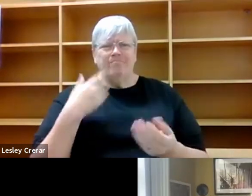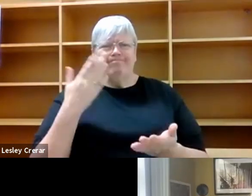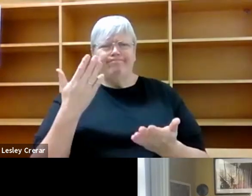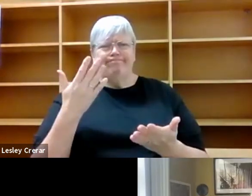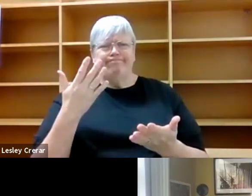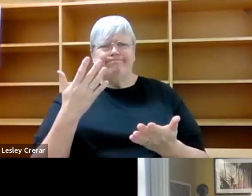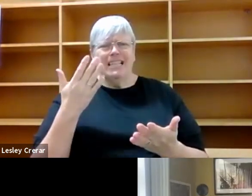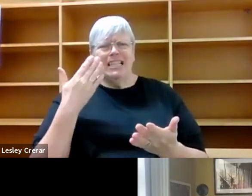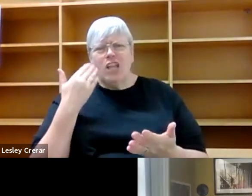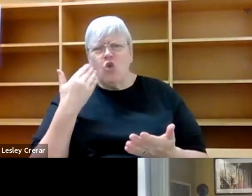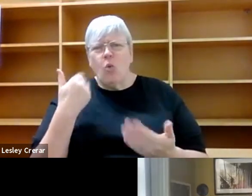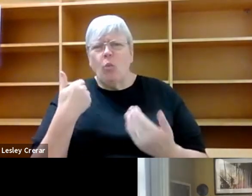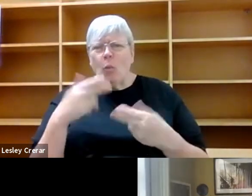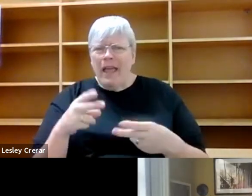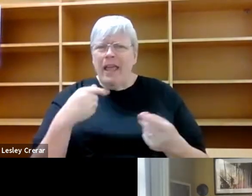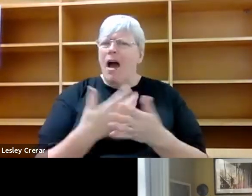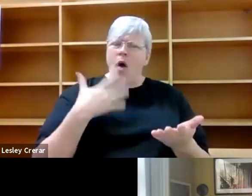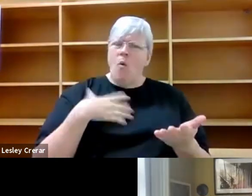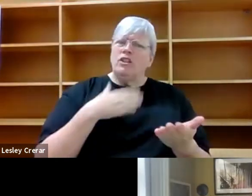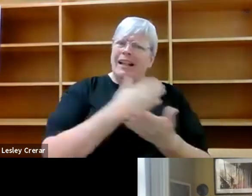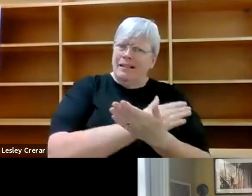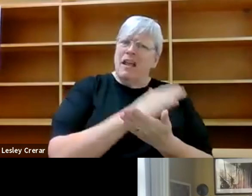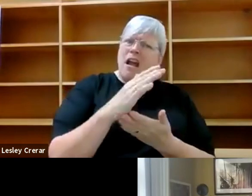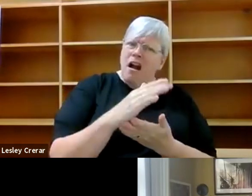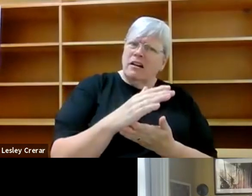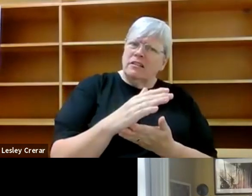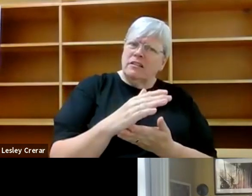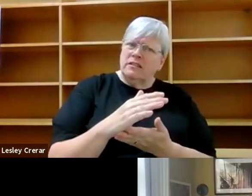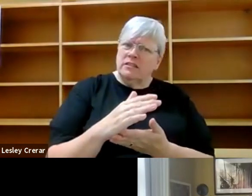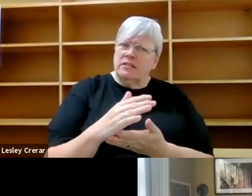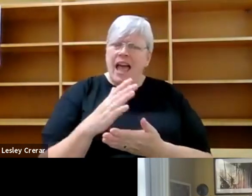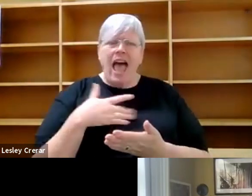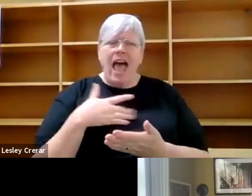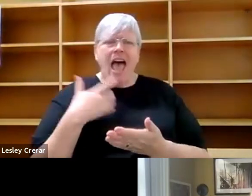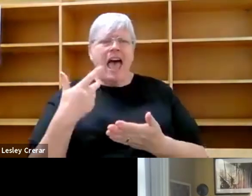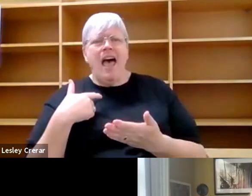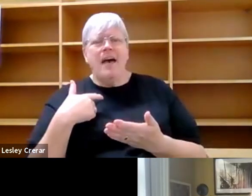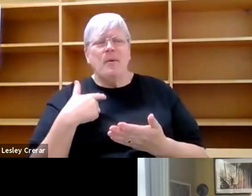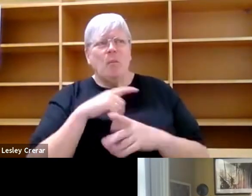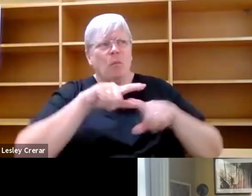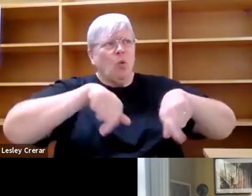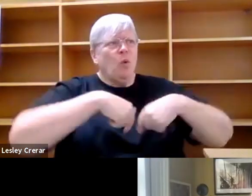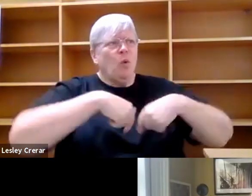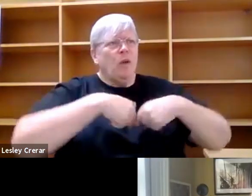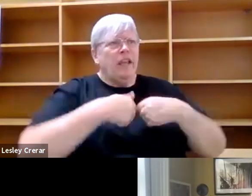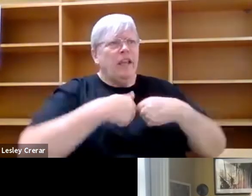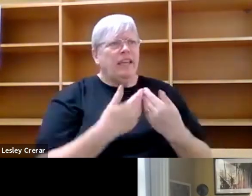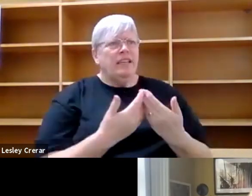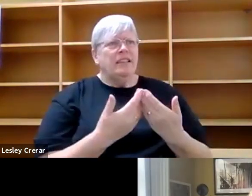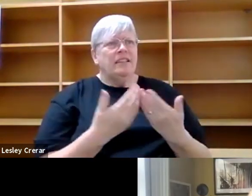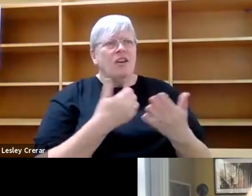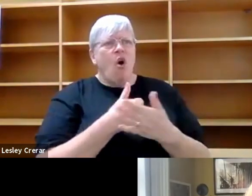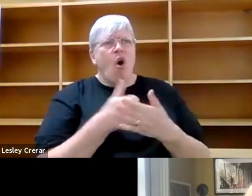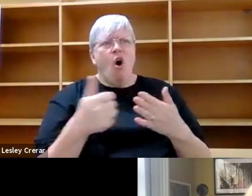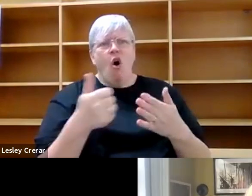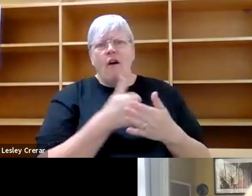I also didn't want to make. Like, I think there is that tendency that we, we very often will like assume